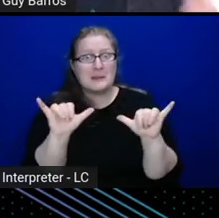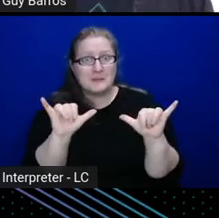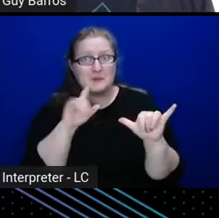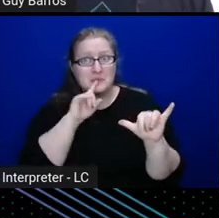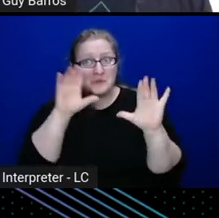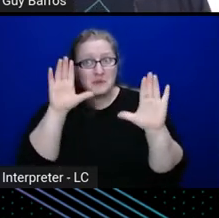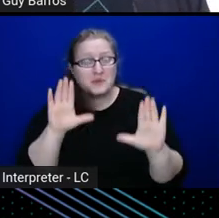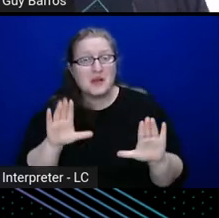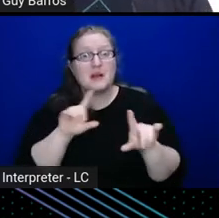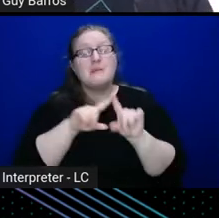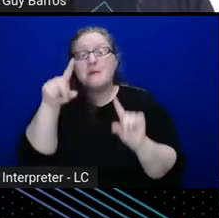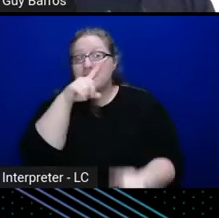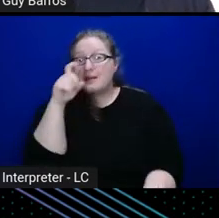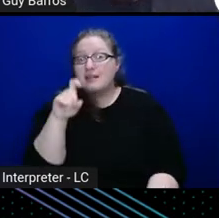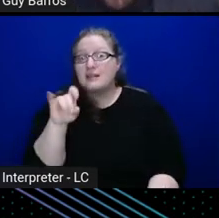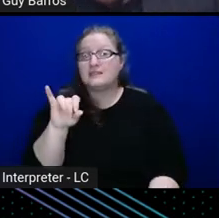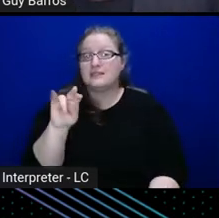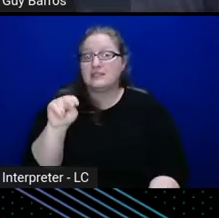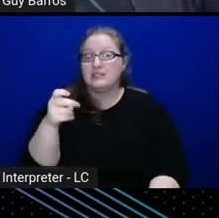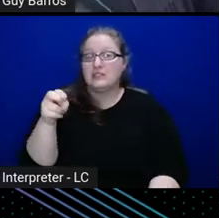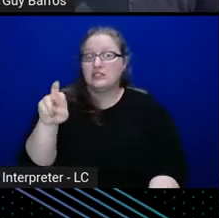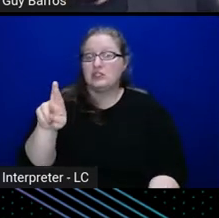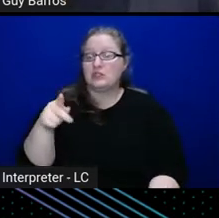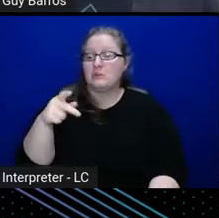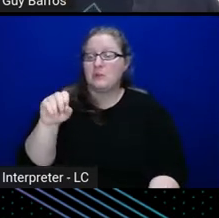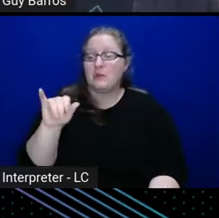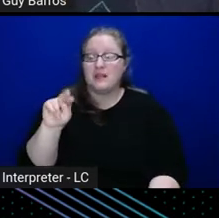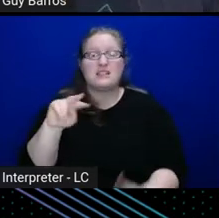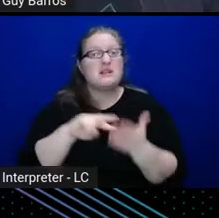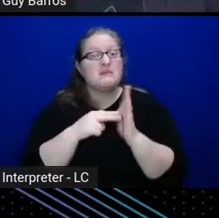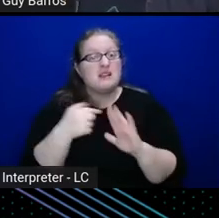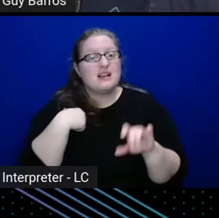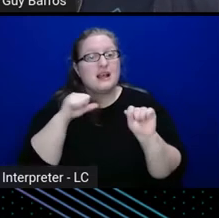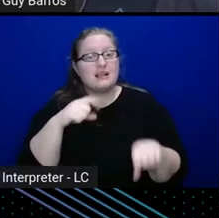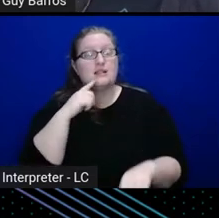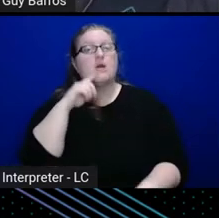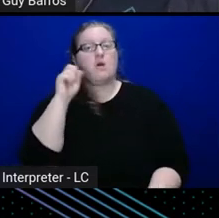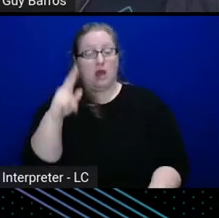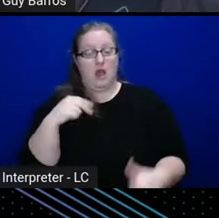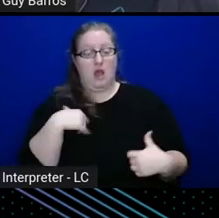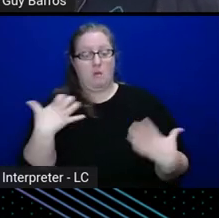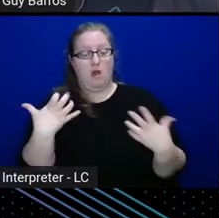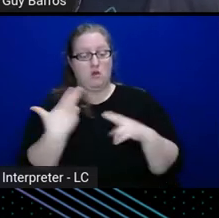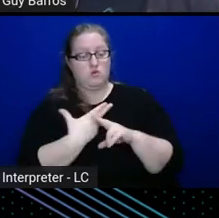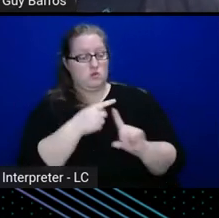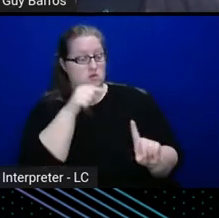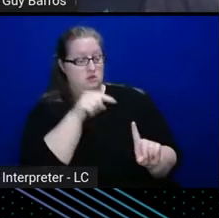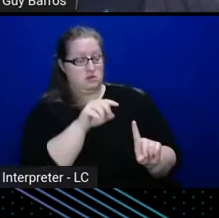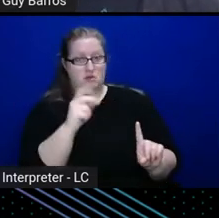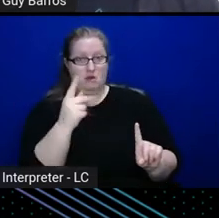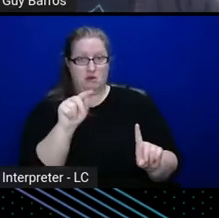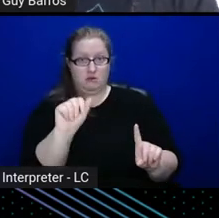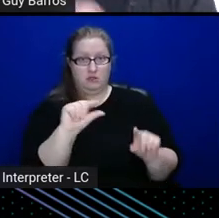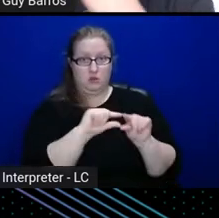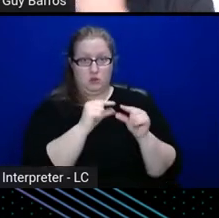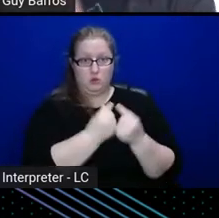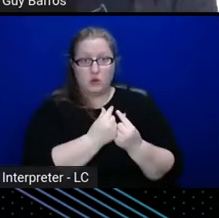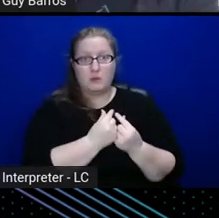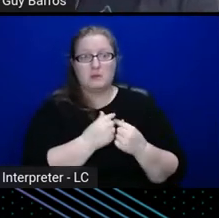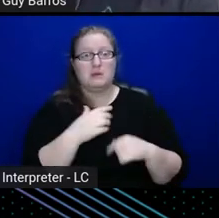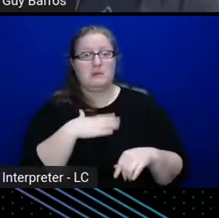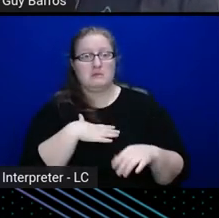that, because of interpolation, I can go ahead and say, okay, this is the Okta group that I want to use, as my bound issuer,